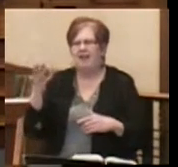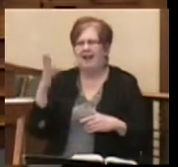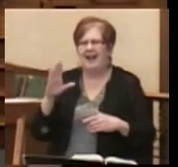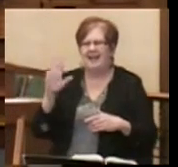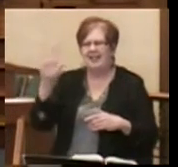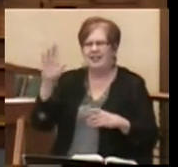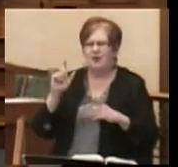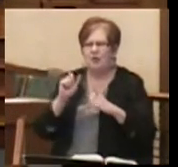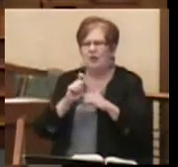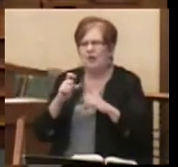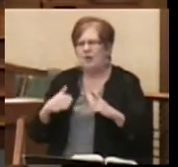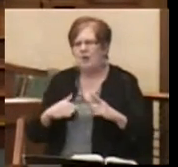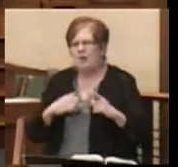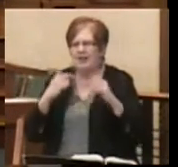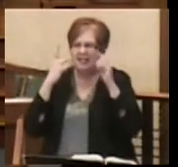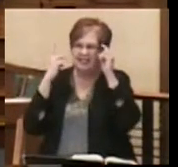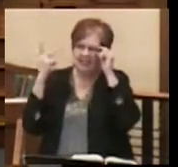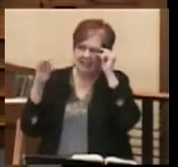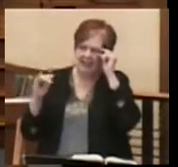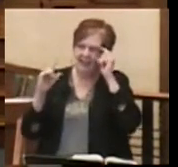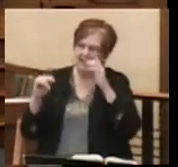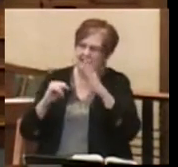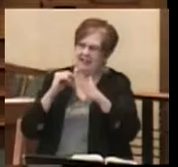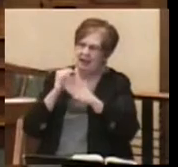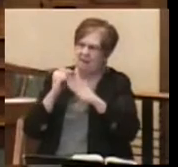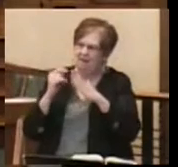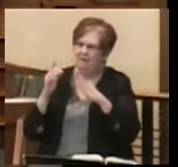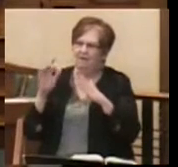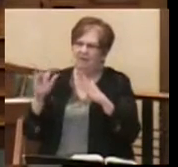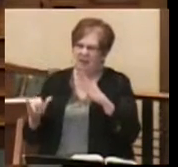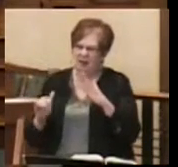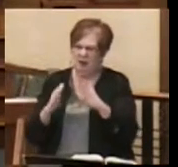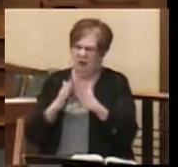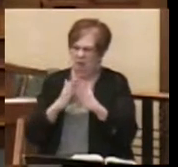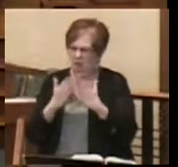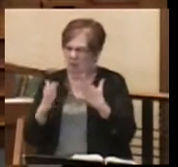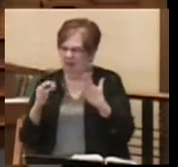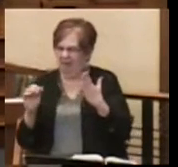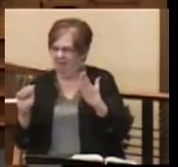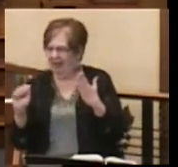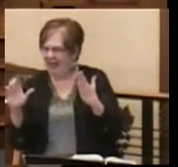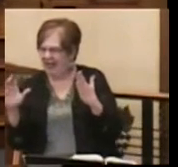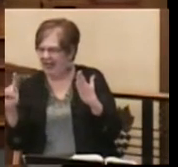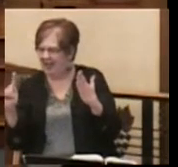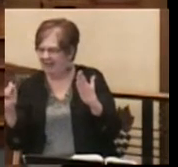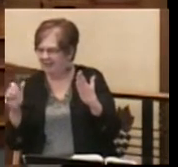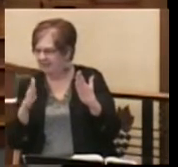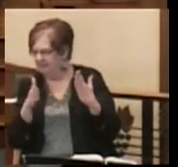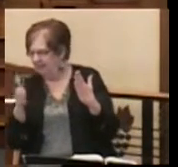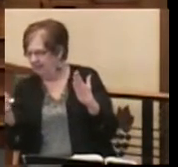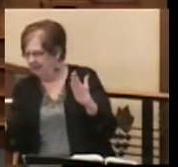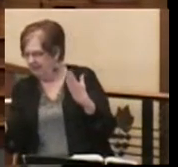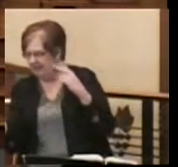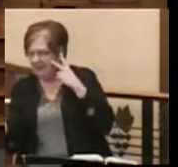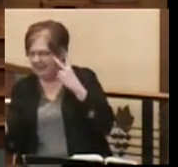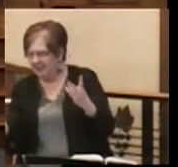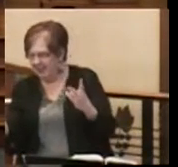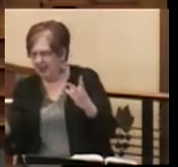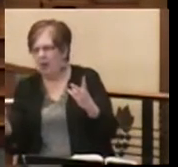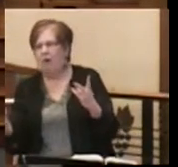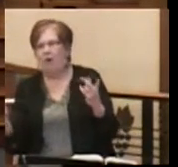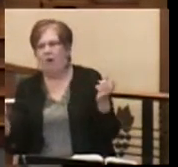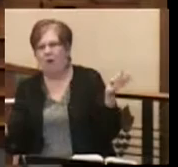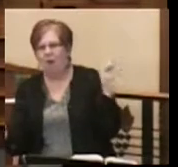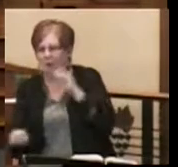word. And we see that by the time of the book of Acts and the Bible, these words from Isaiah 53 have taken on a radical